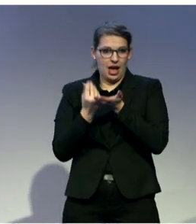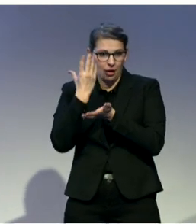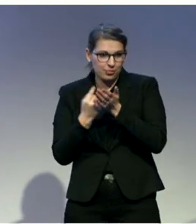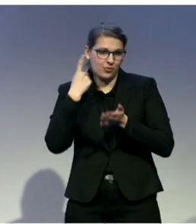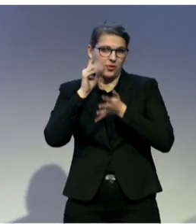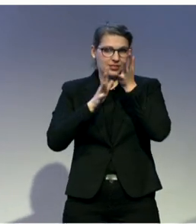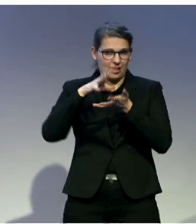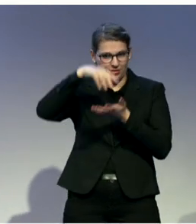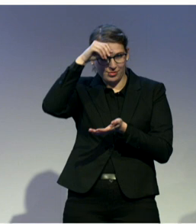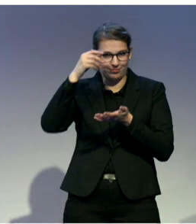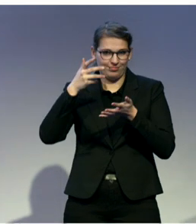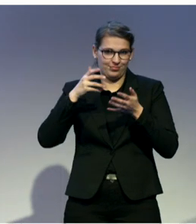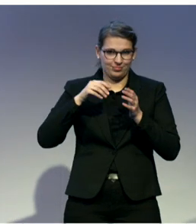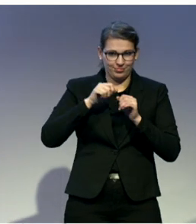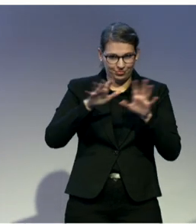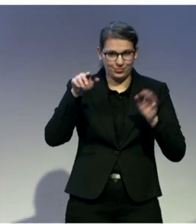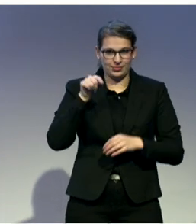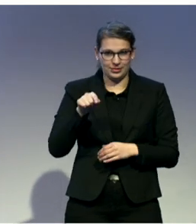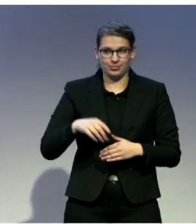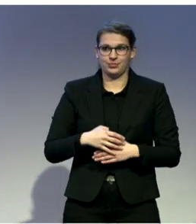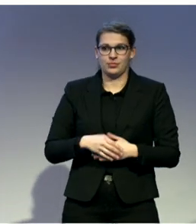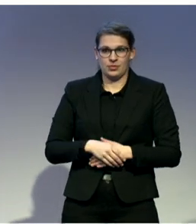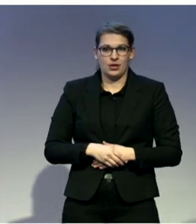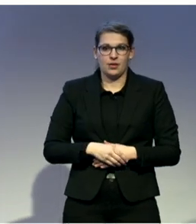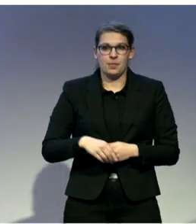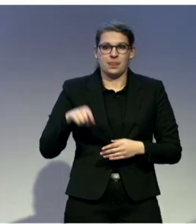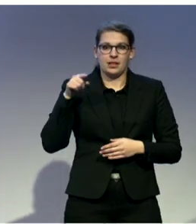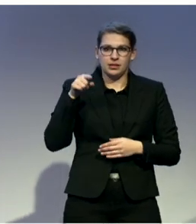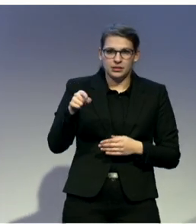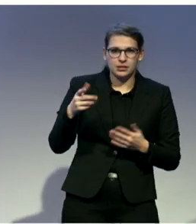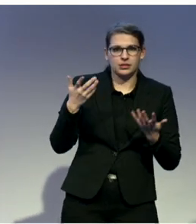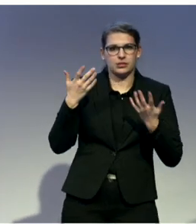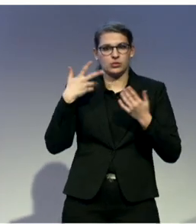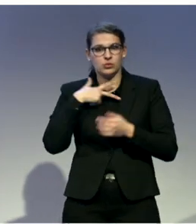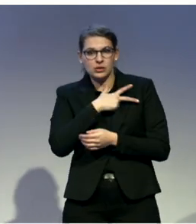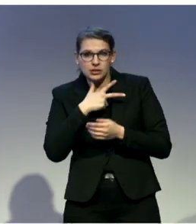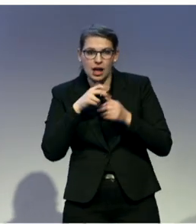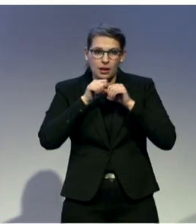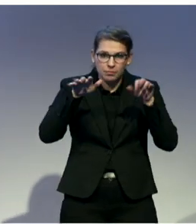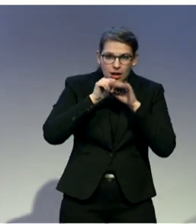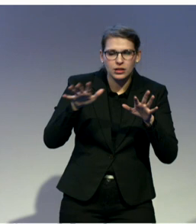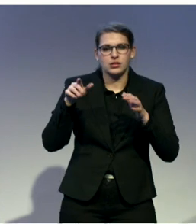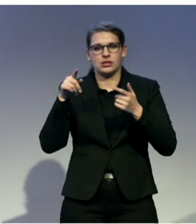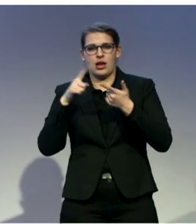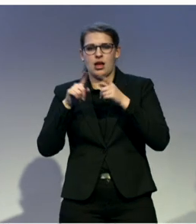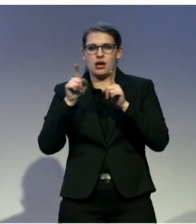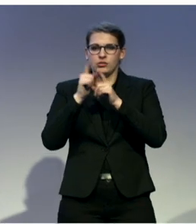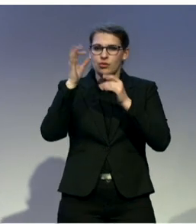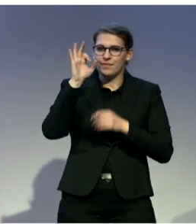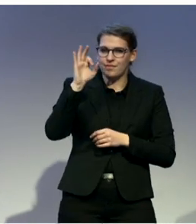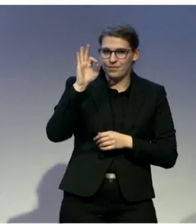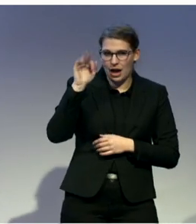signs via social media and WhatsApp, allowing them to communicate in sign language via traditionally text-based